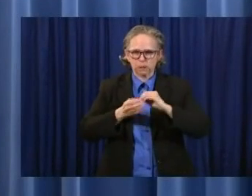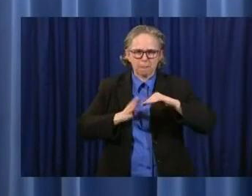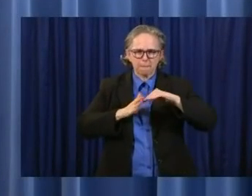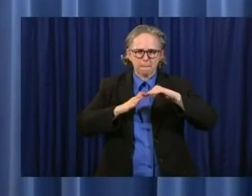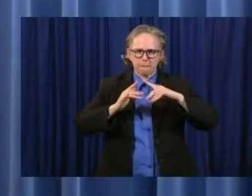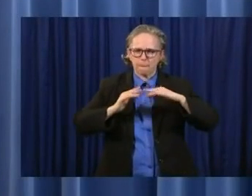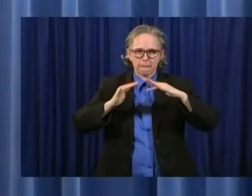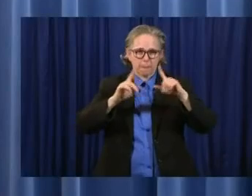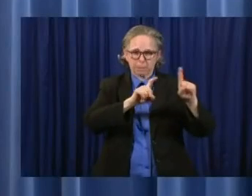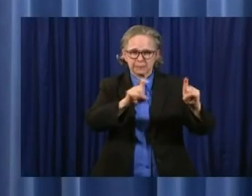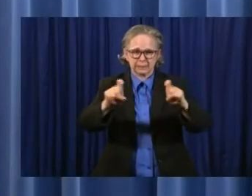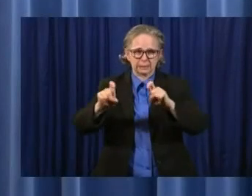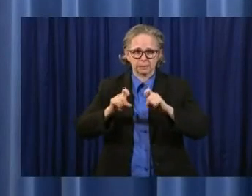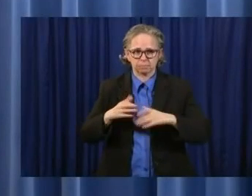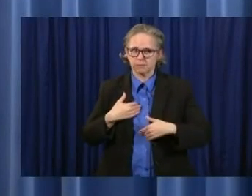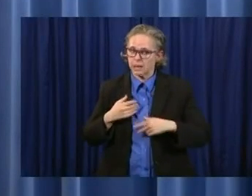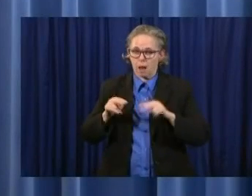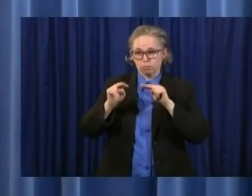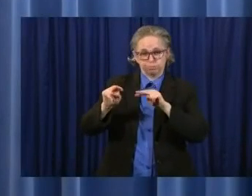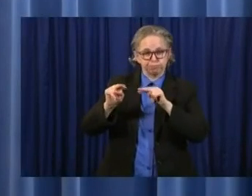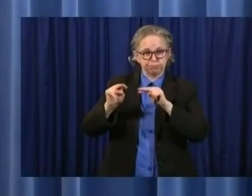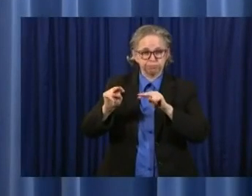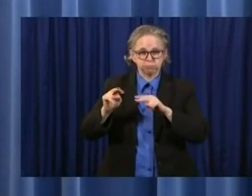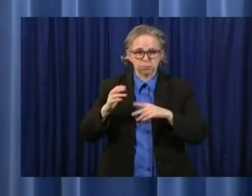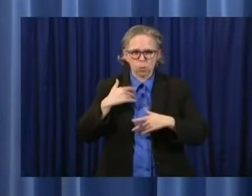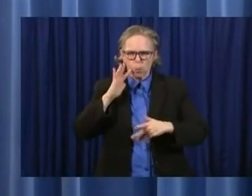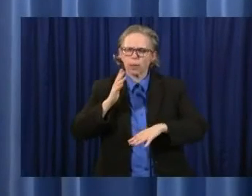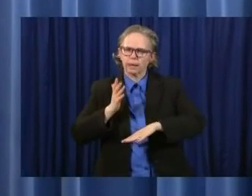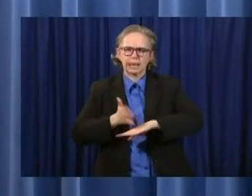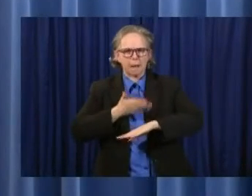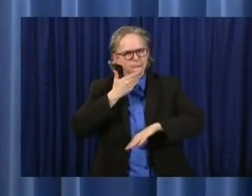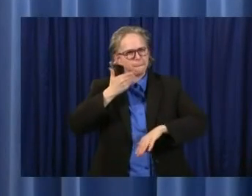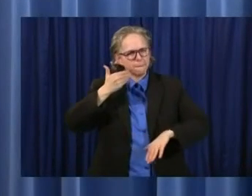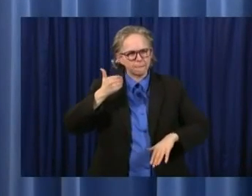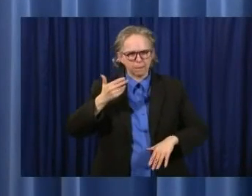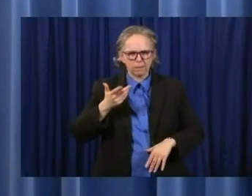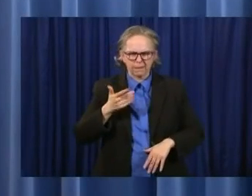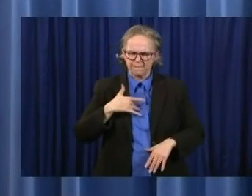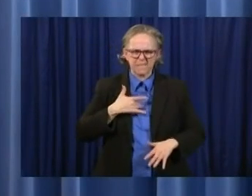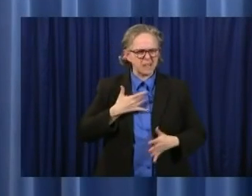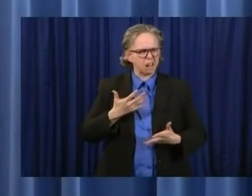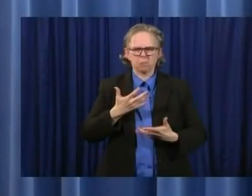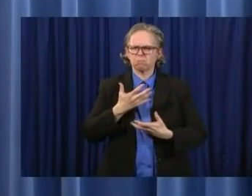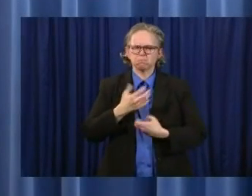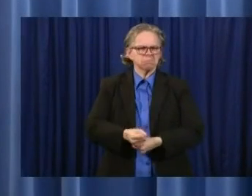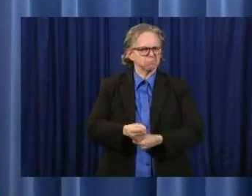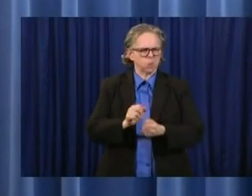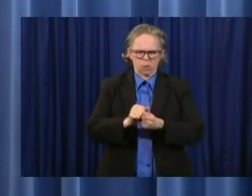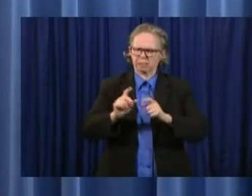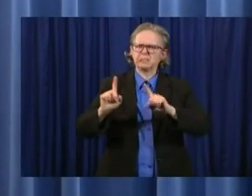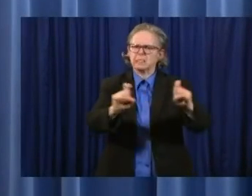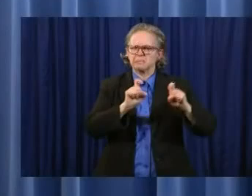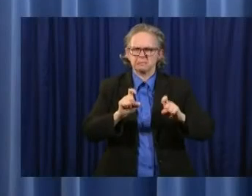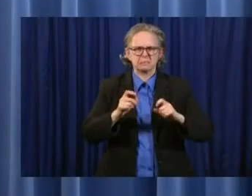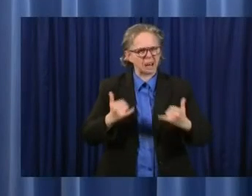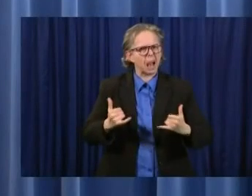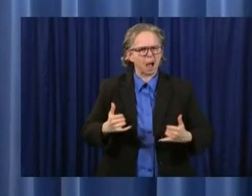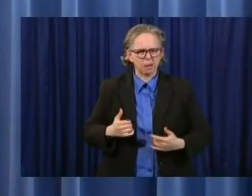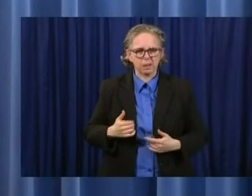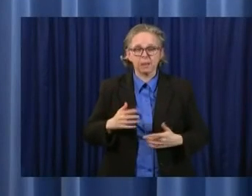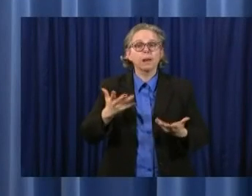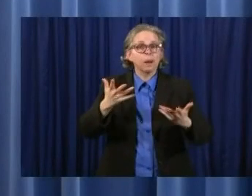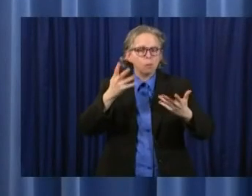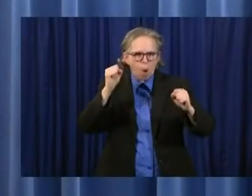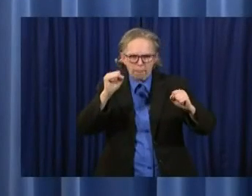And, uh, we're going to see it's, it's going to go up. So, yeah, we, we feel good about where we are with testing, uh, with the potential of testing.